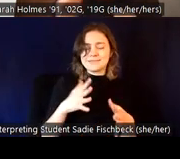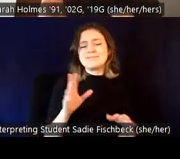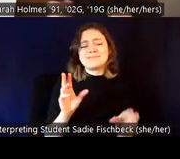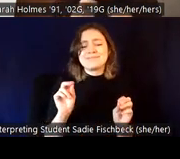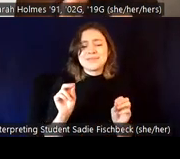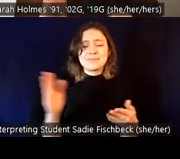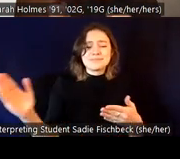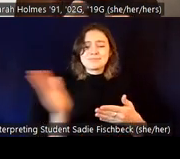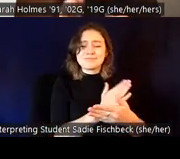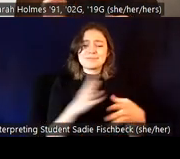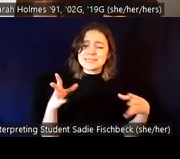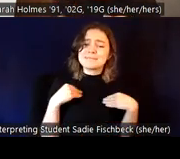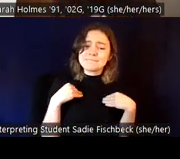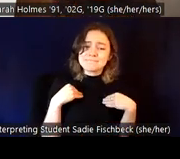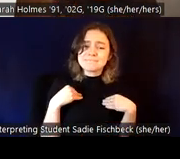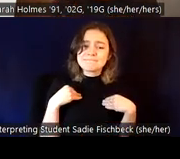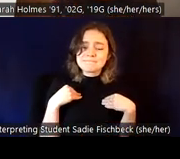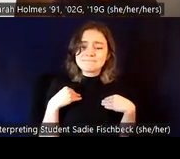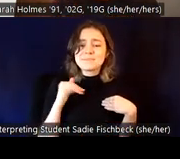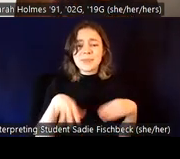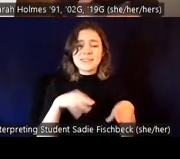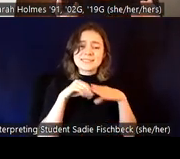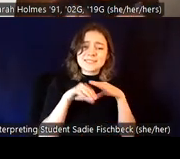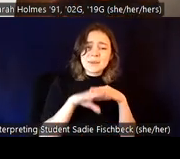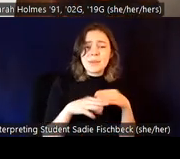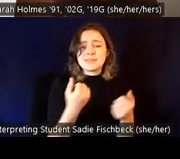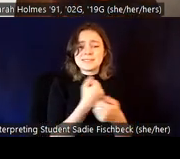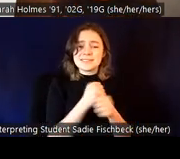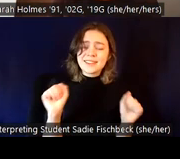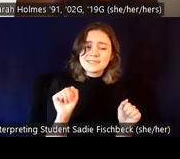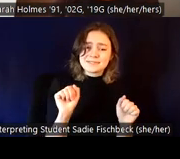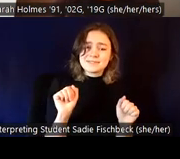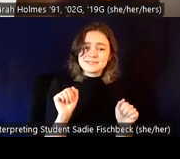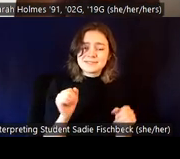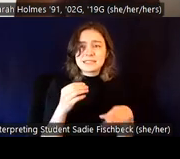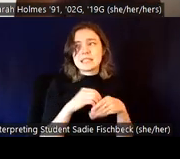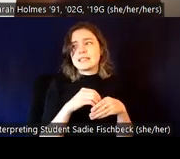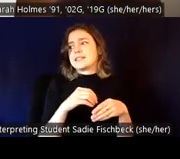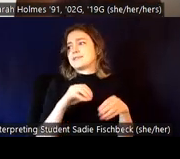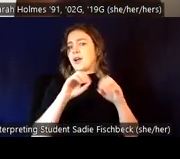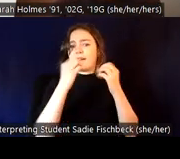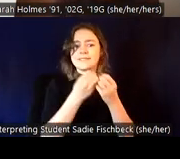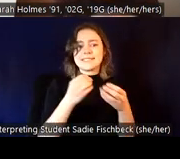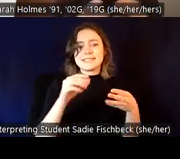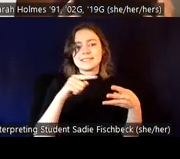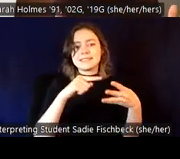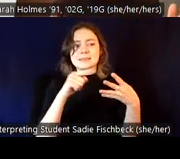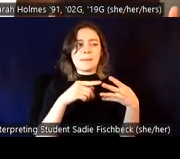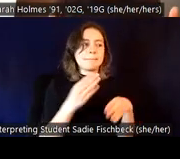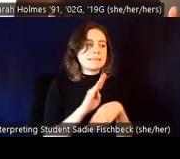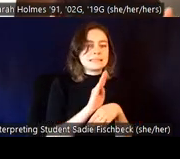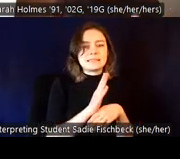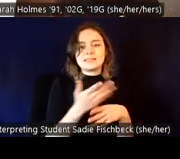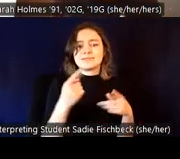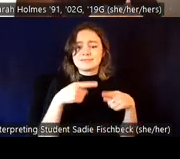provide safer and more accessible resources in our businesses, our offices, et cetera. Um, you know, when you create